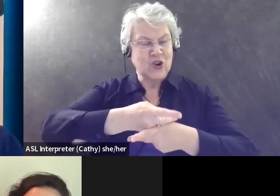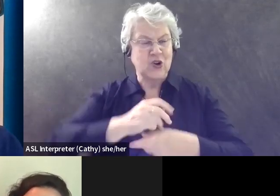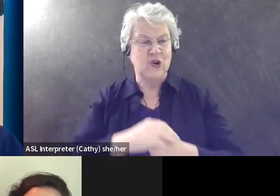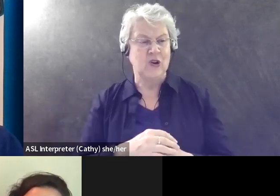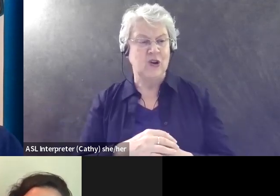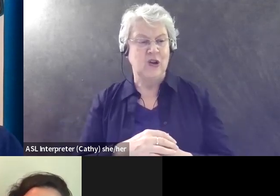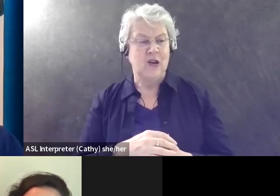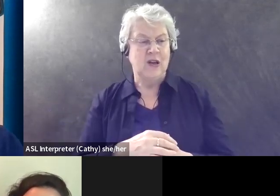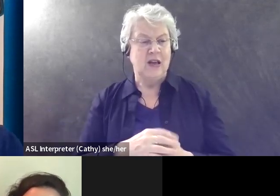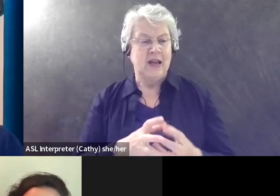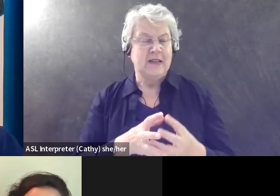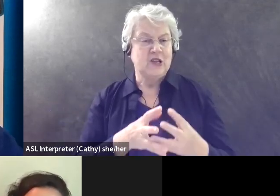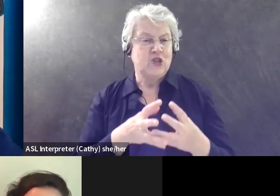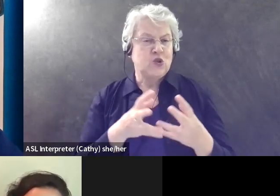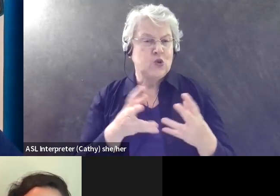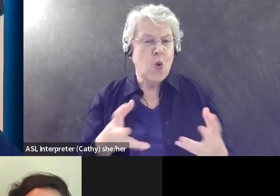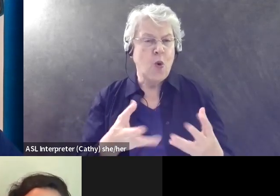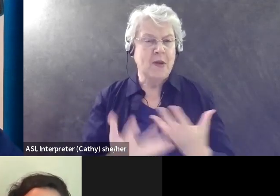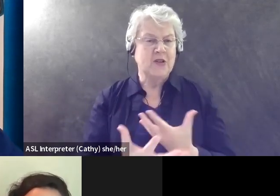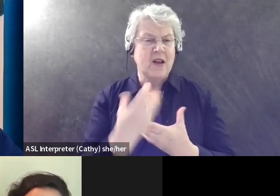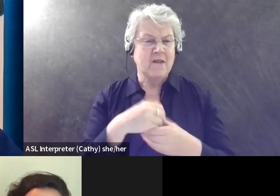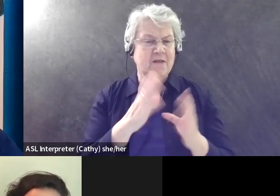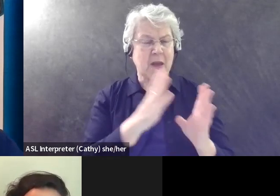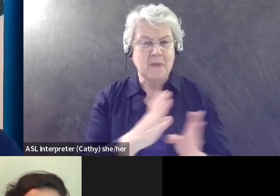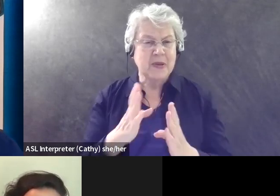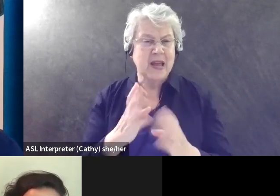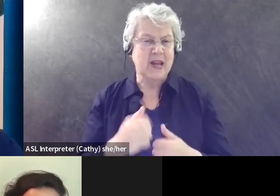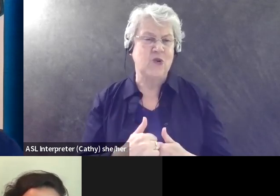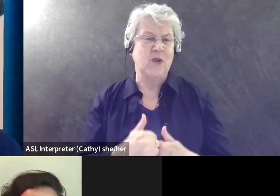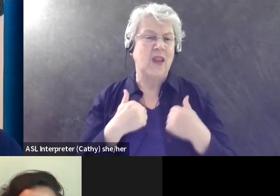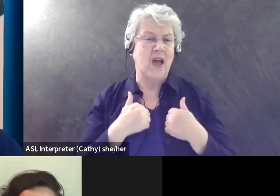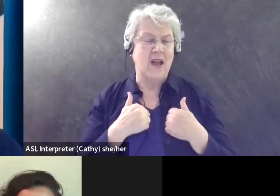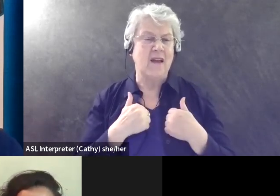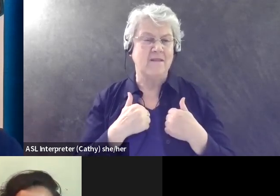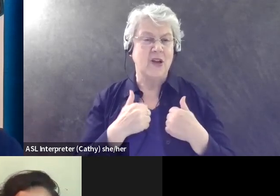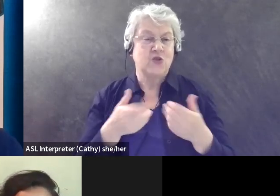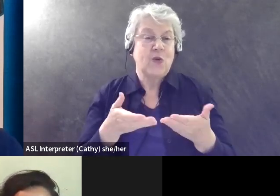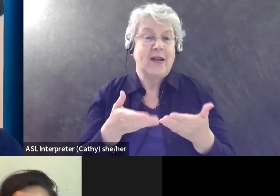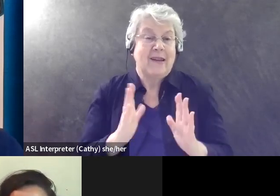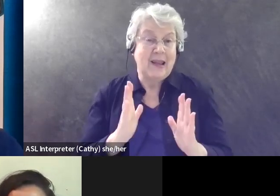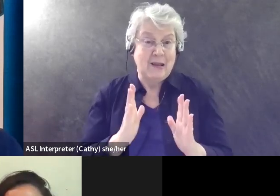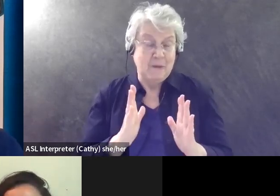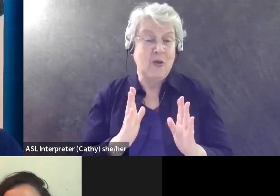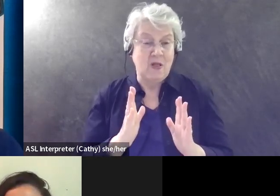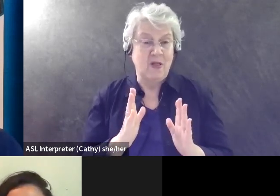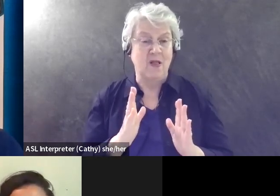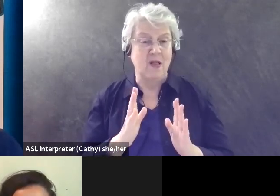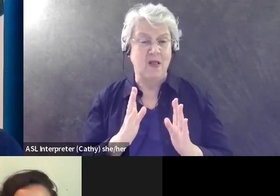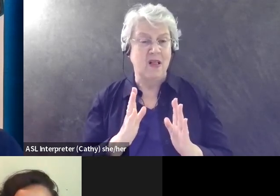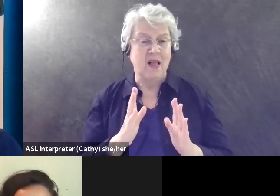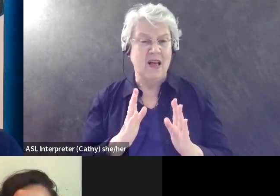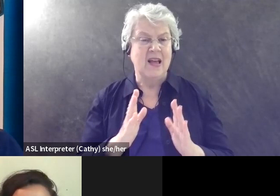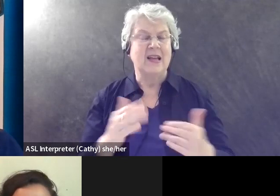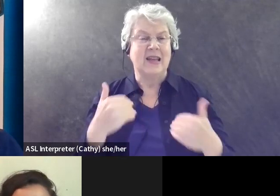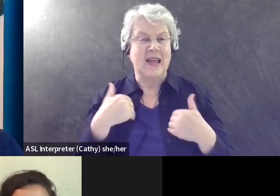that goes into planning our lives, uh, to enable us to, you know, have our